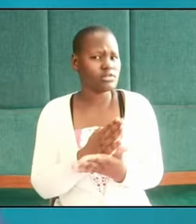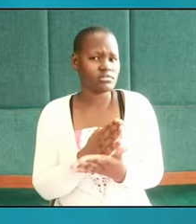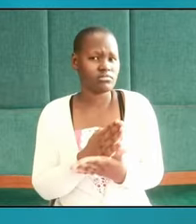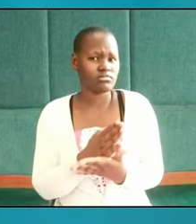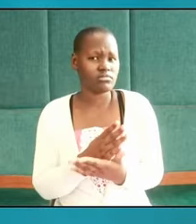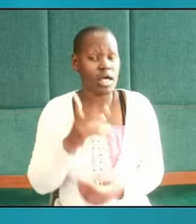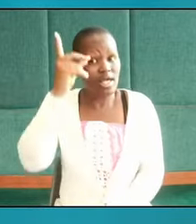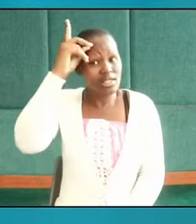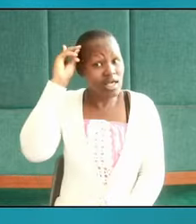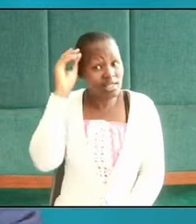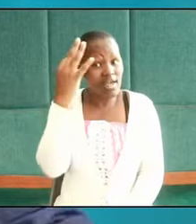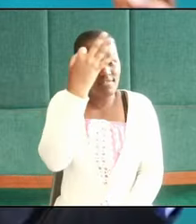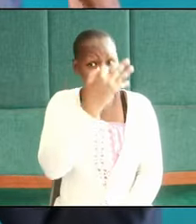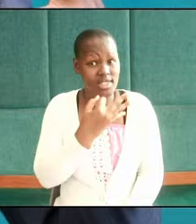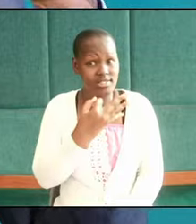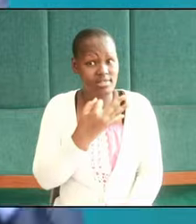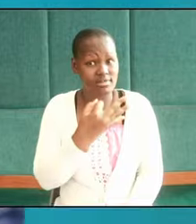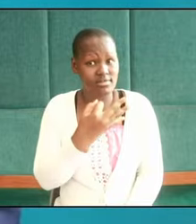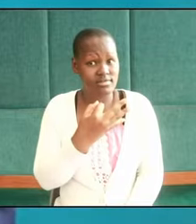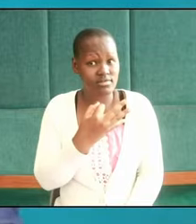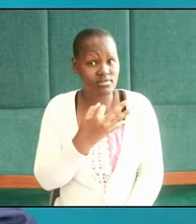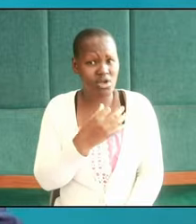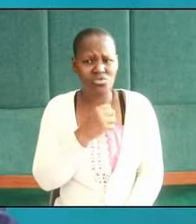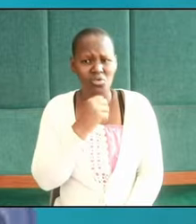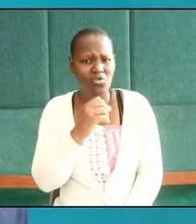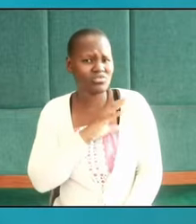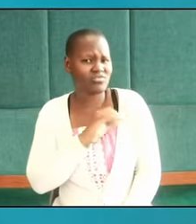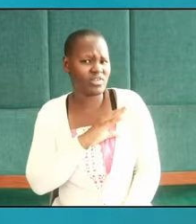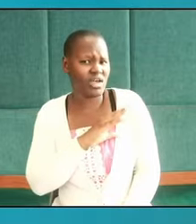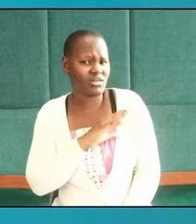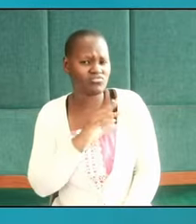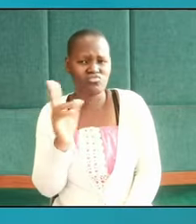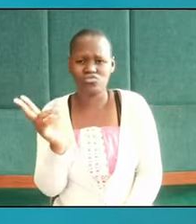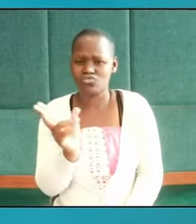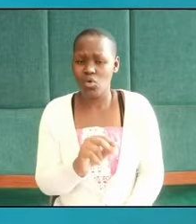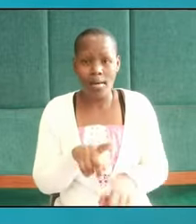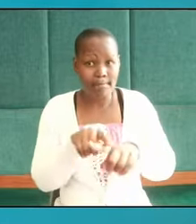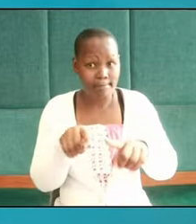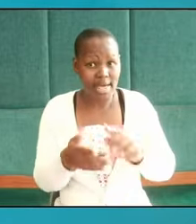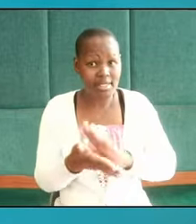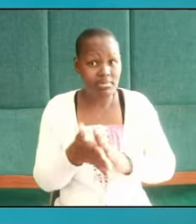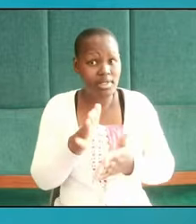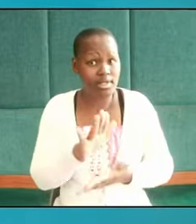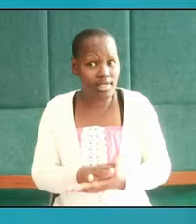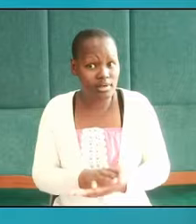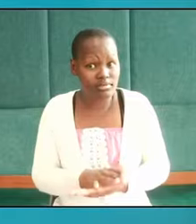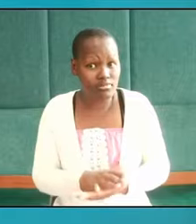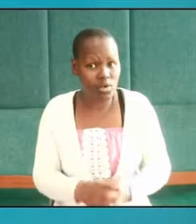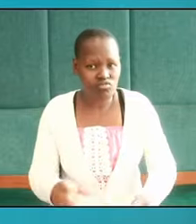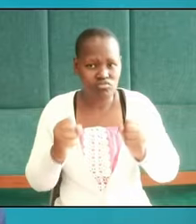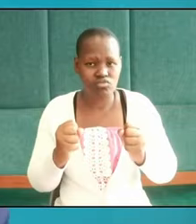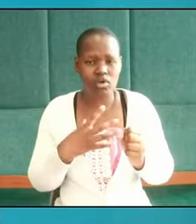Daniel faced this he did not call but he became bold and moved